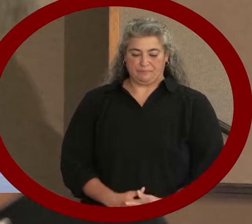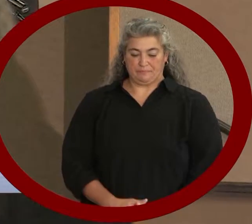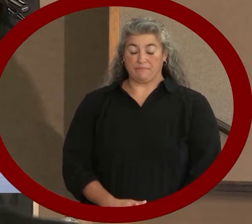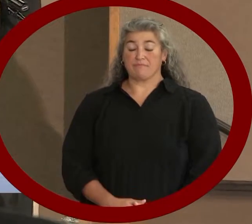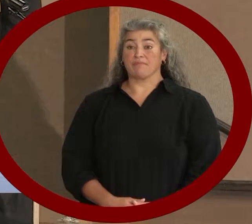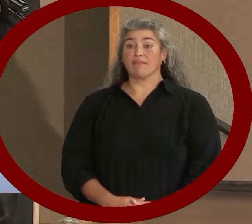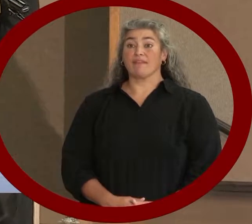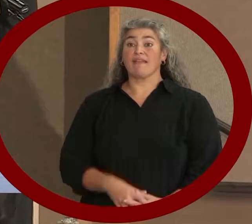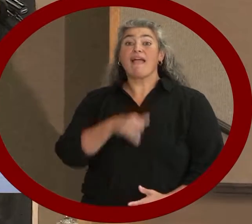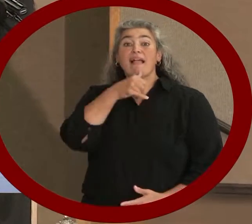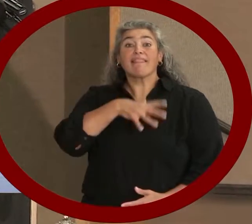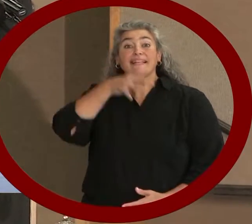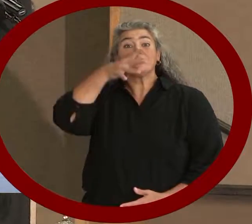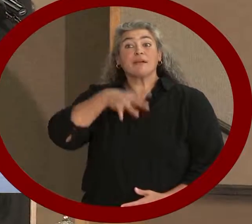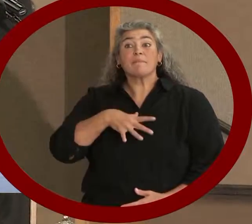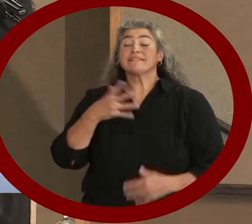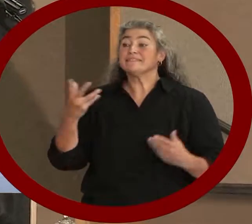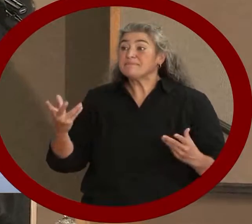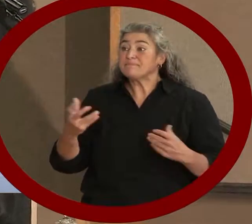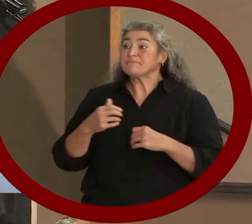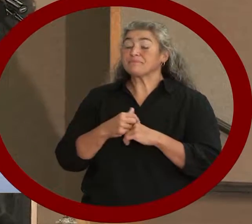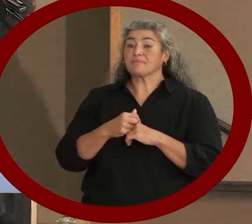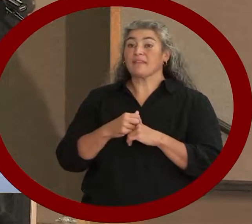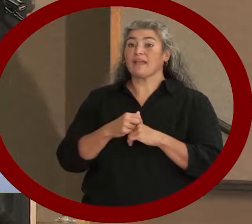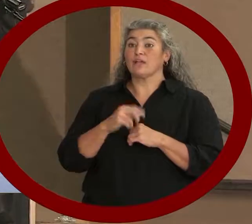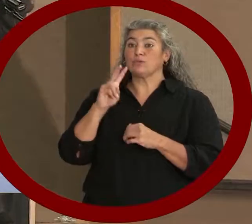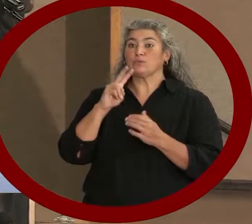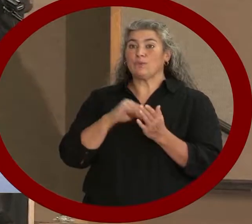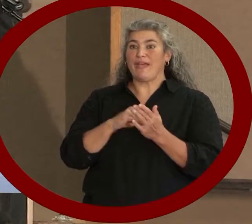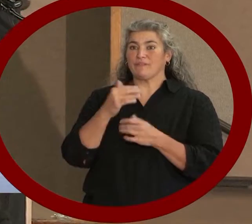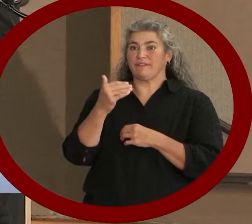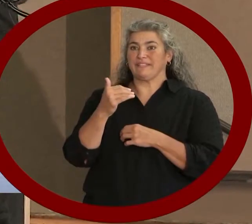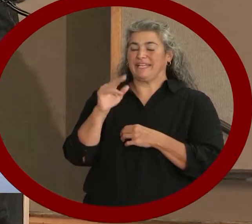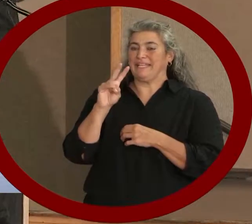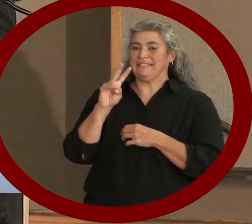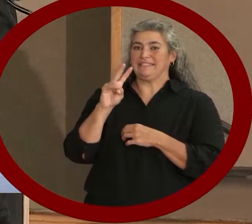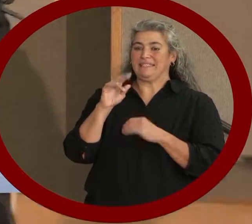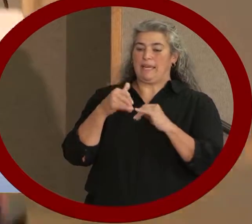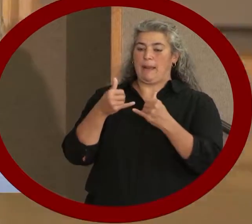Ladies and gentlemen, our 2015 Employer of the Year, Jeff Sutton.